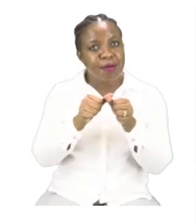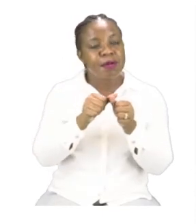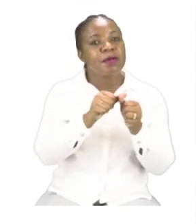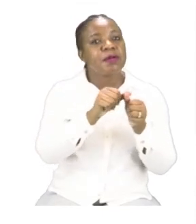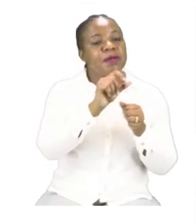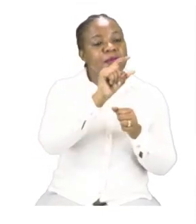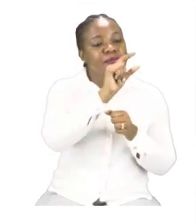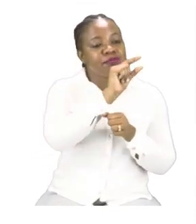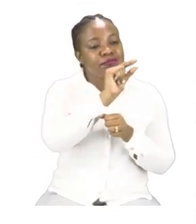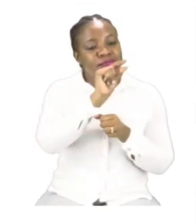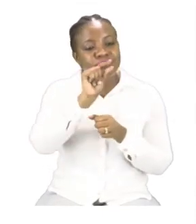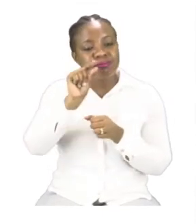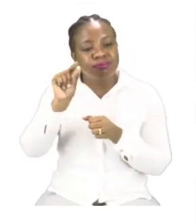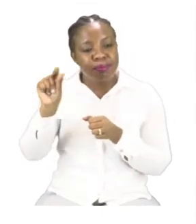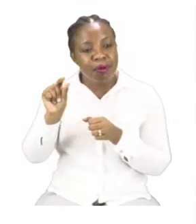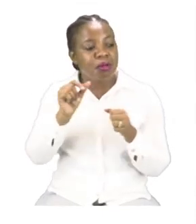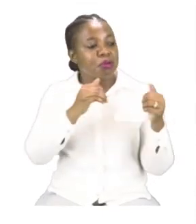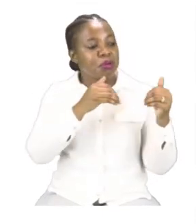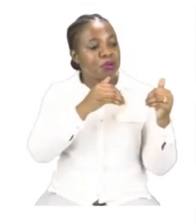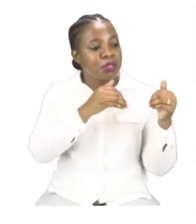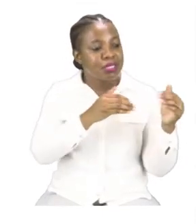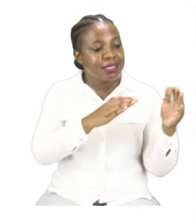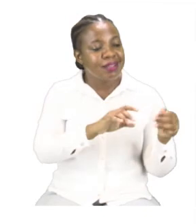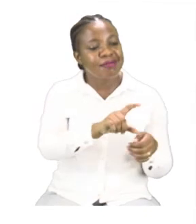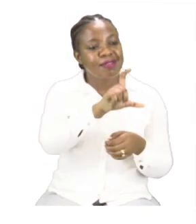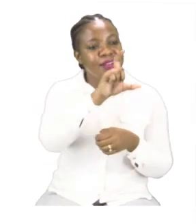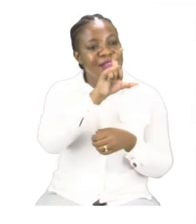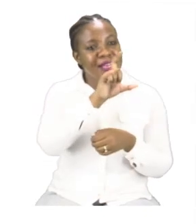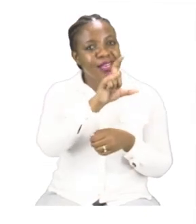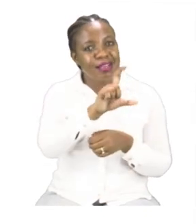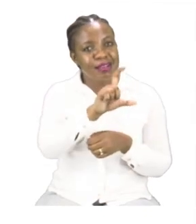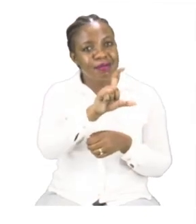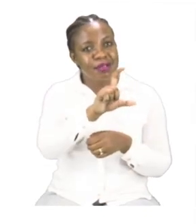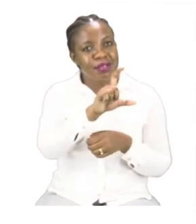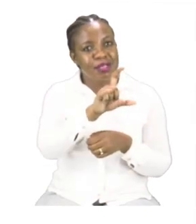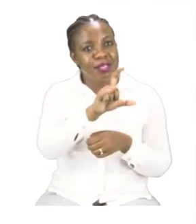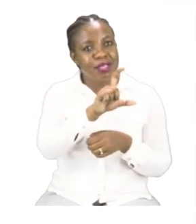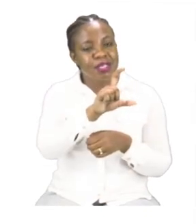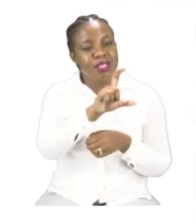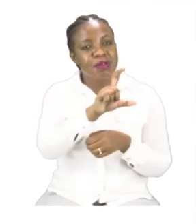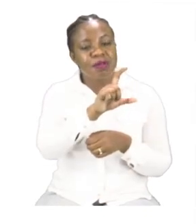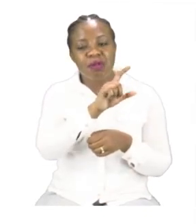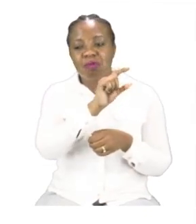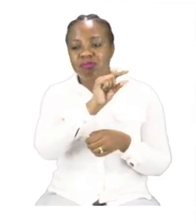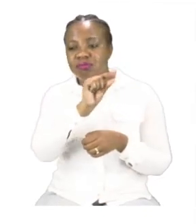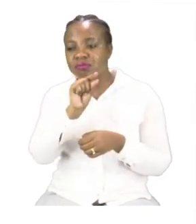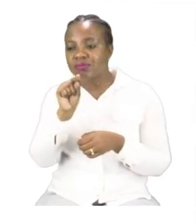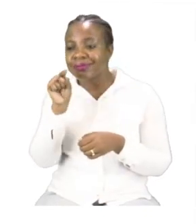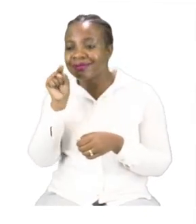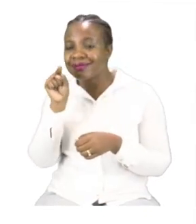capital letter at the beginning of your sentence. And when your sentence is complete and correct,